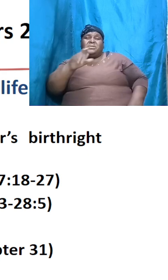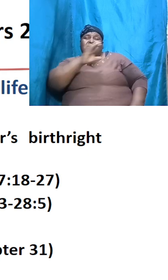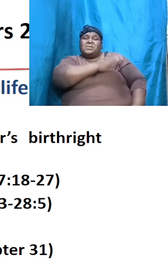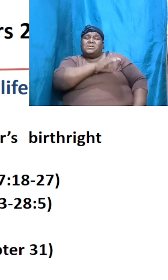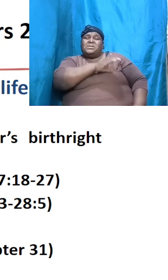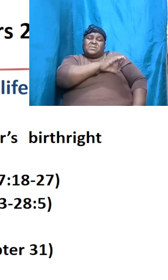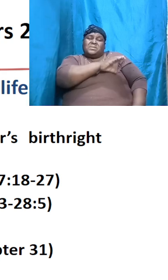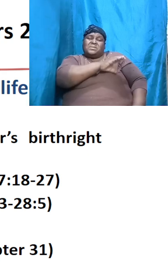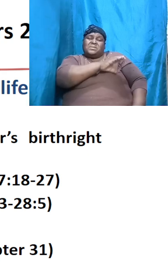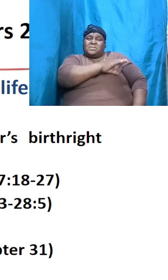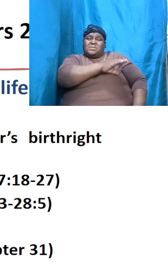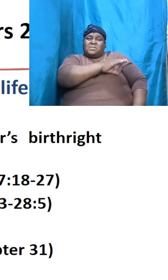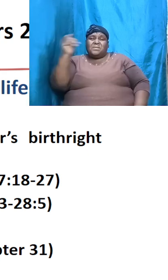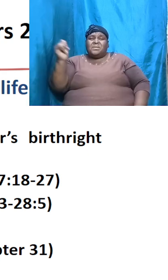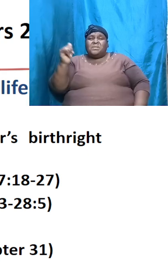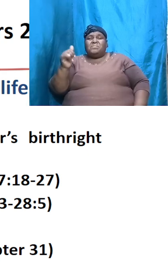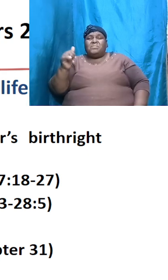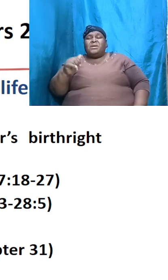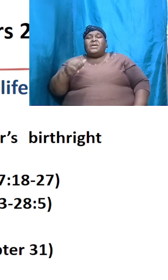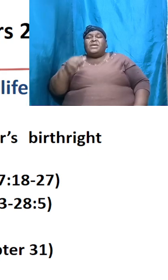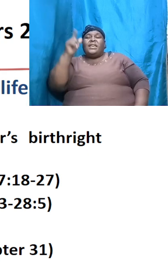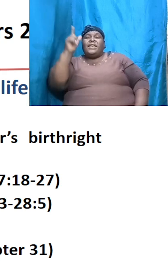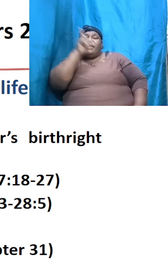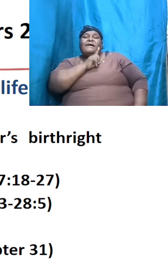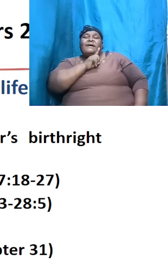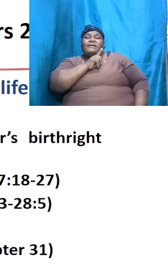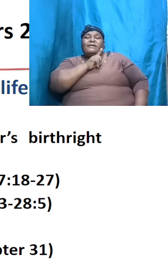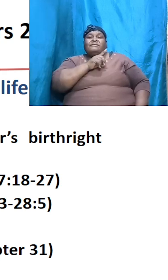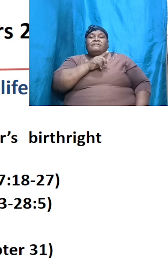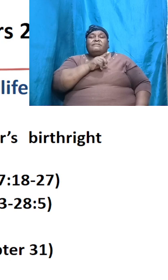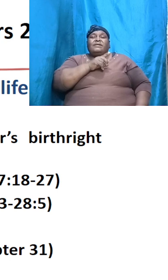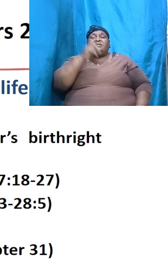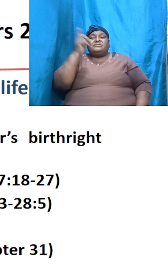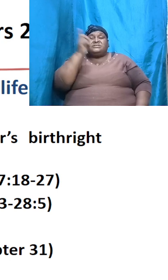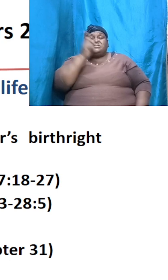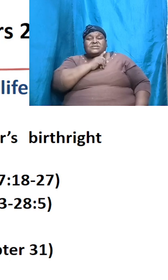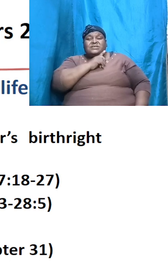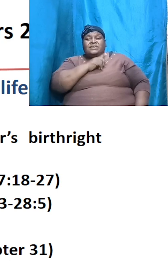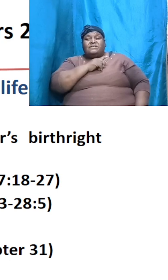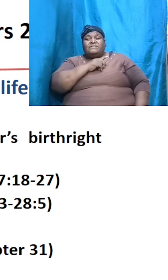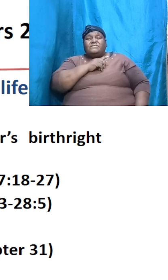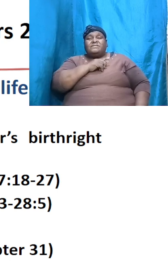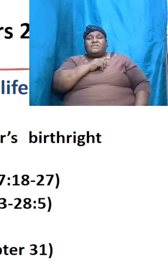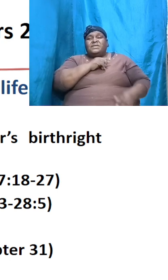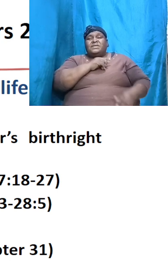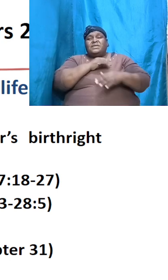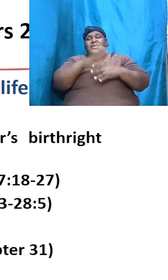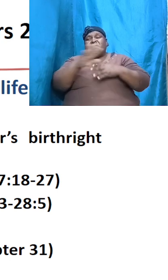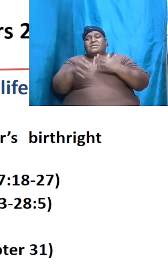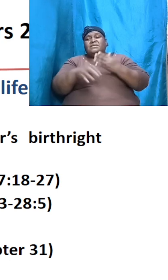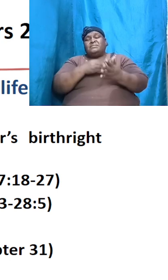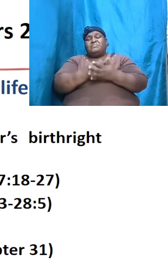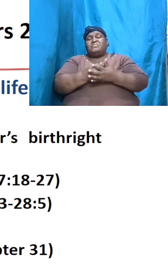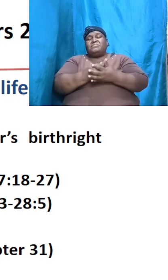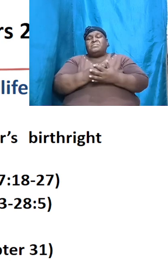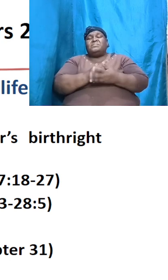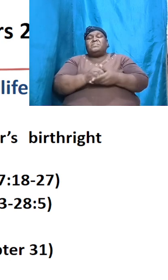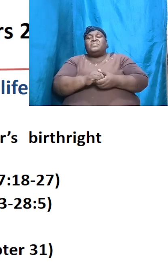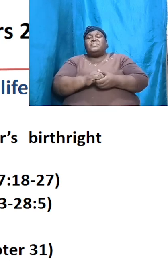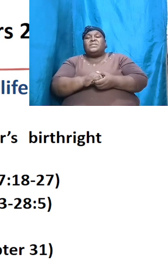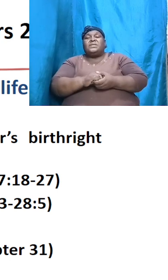by deception and deceit and all that kind of things coming and so forth